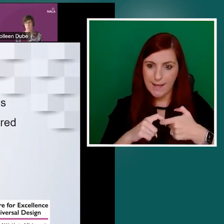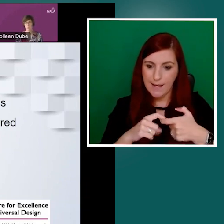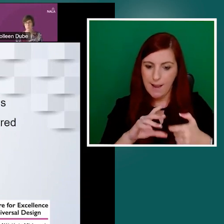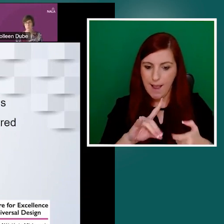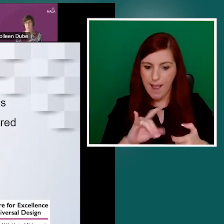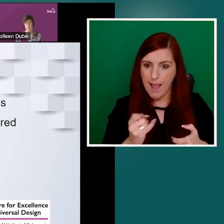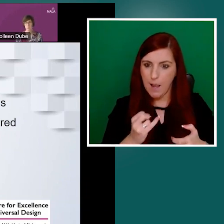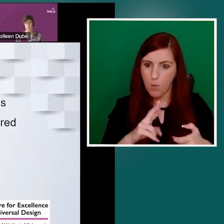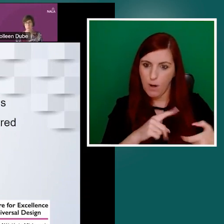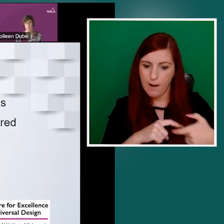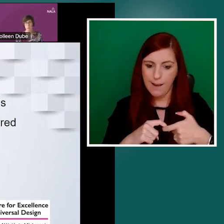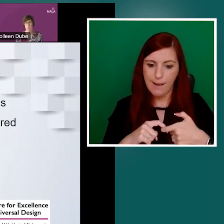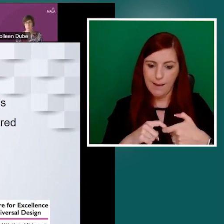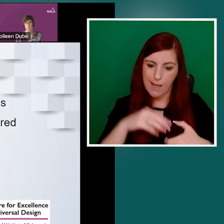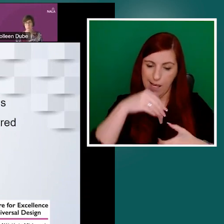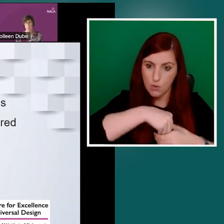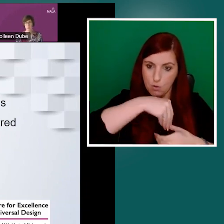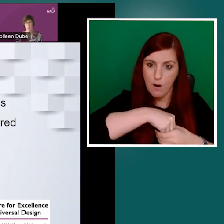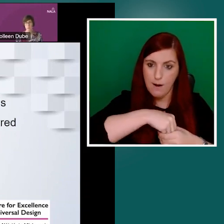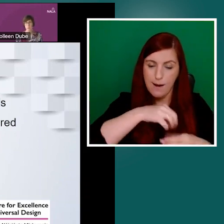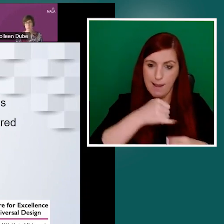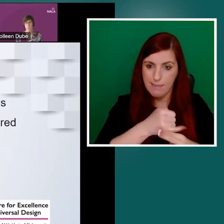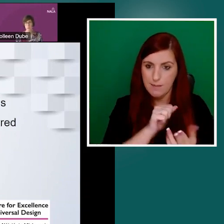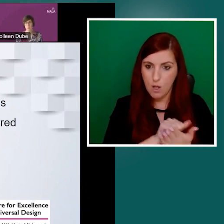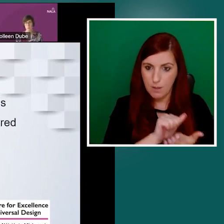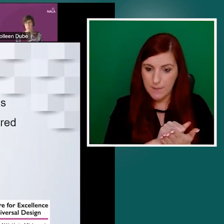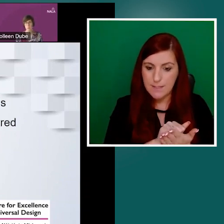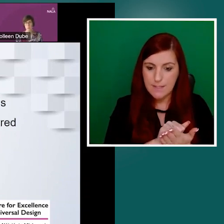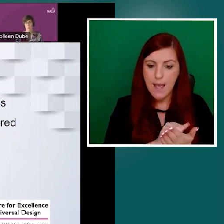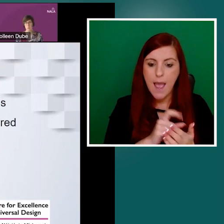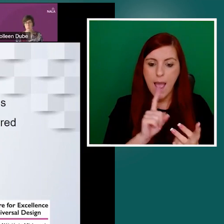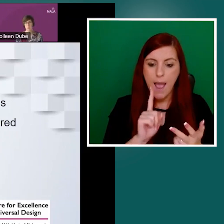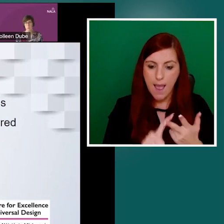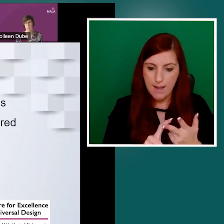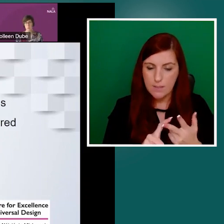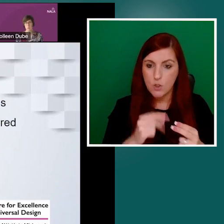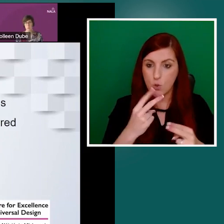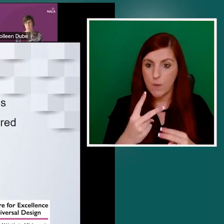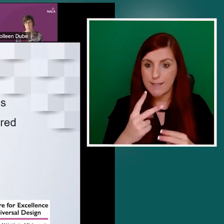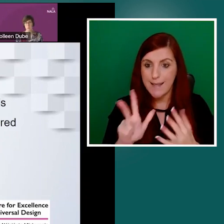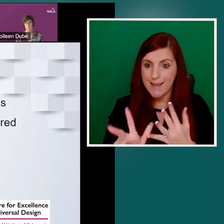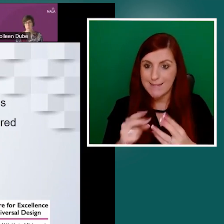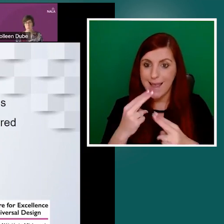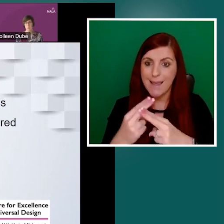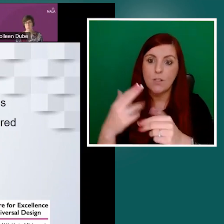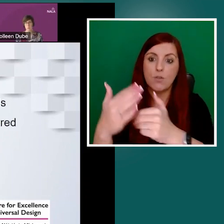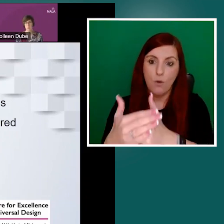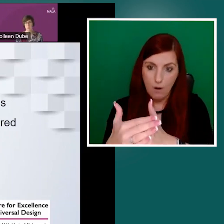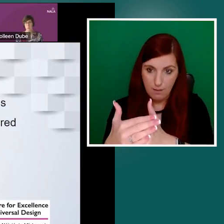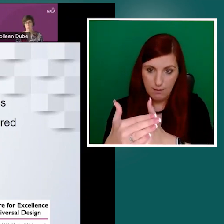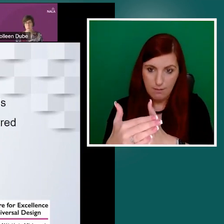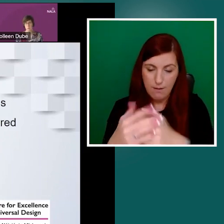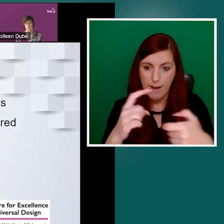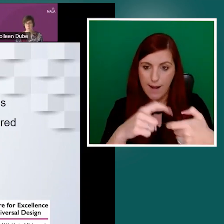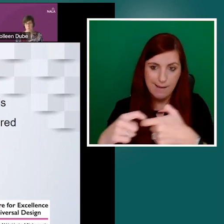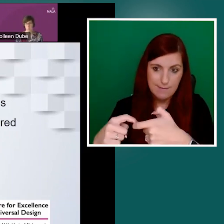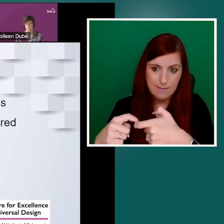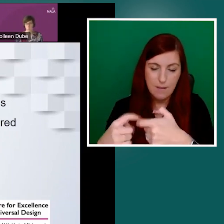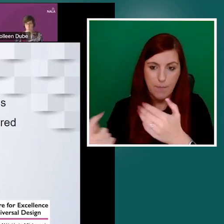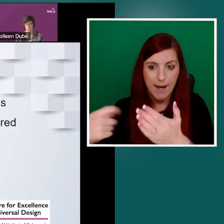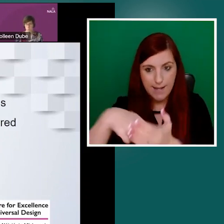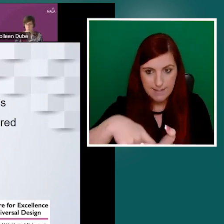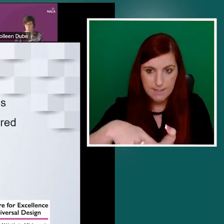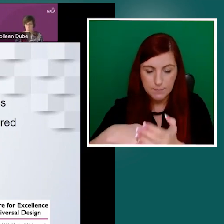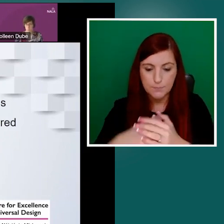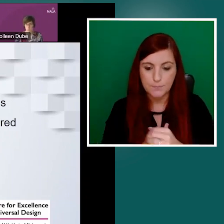28 external hyperlinks have been added for people to go outside the toolkit to get a deeper level